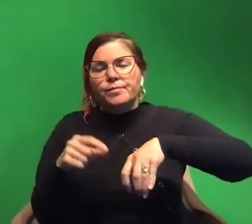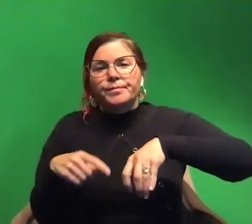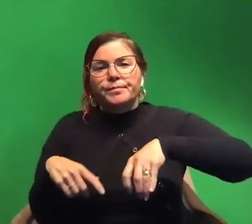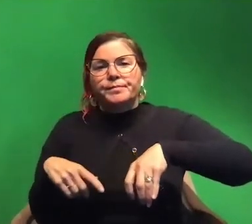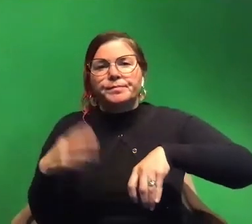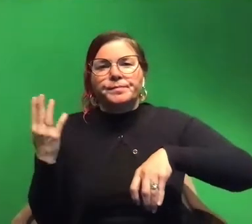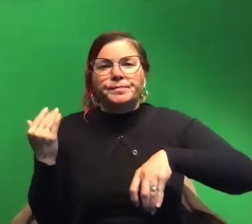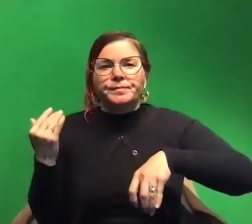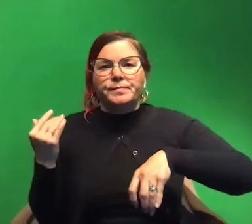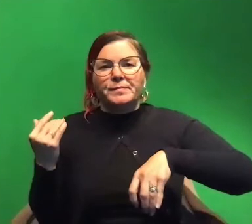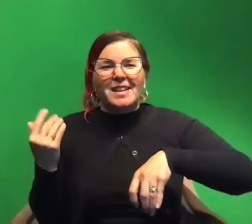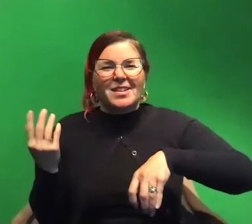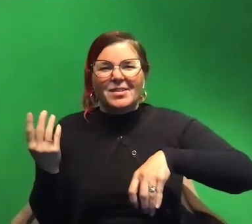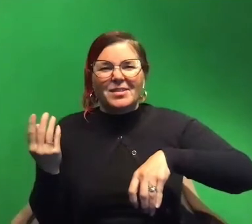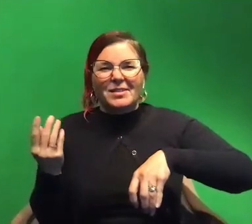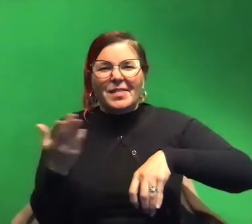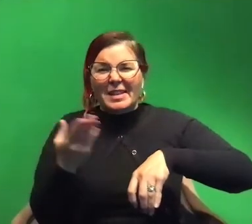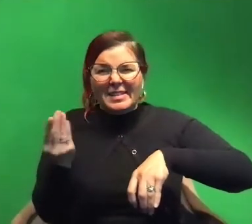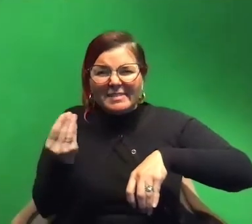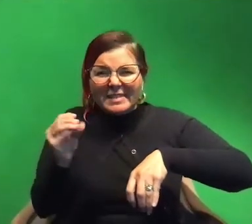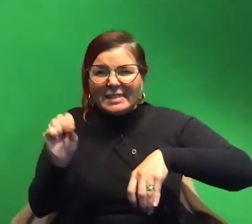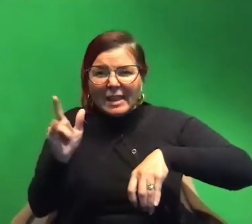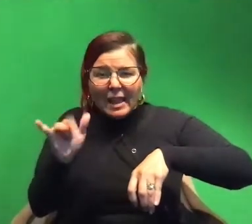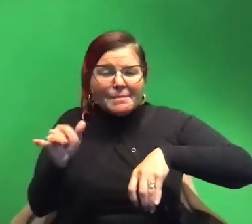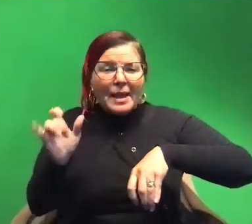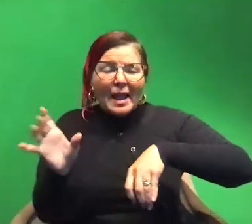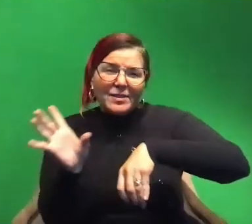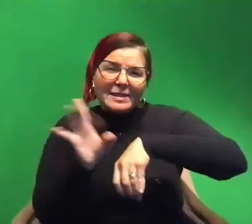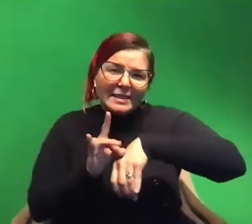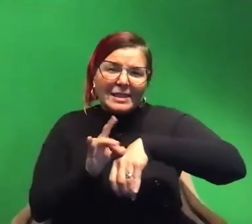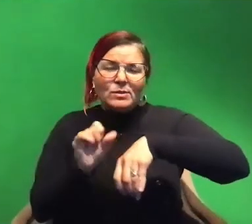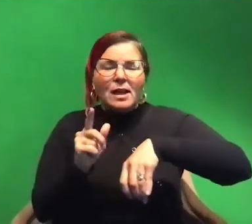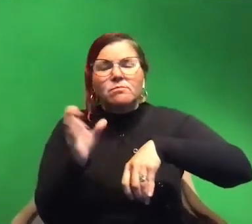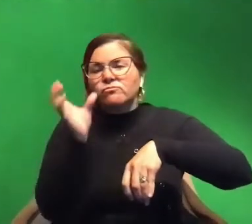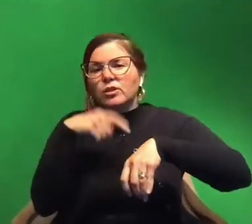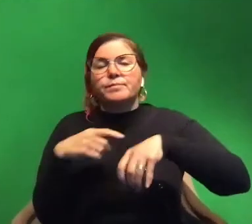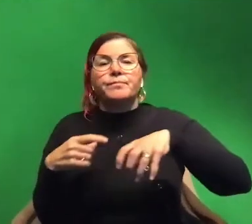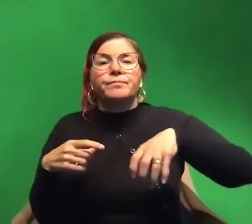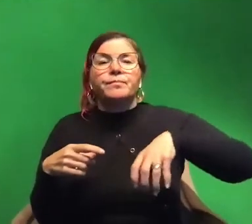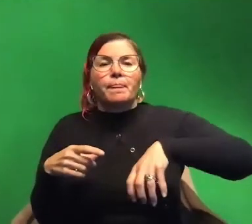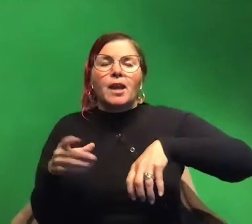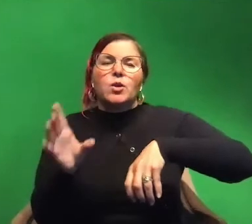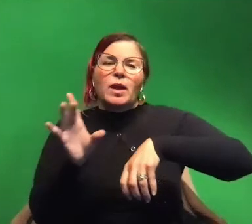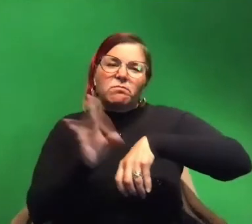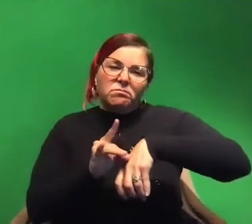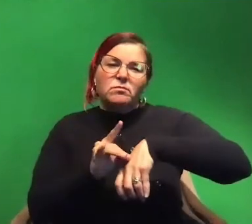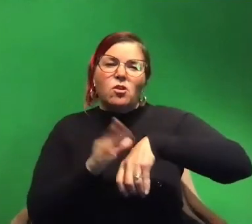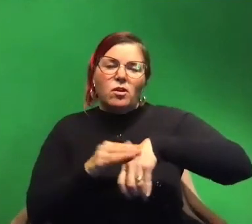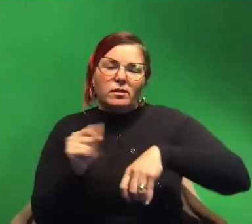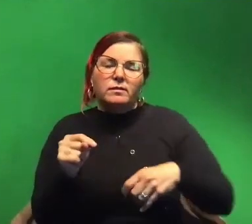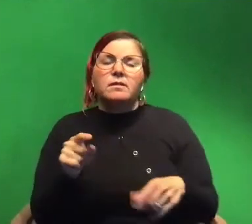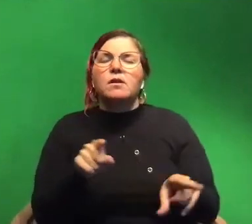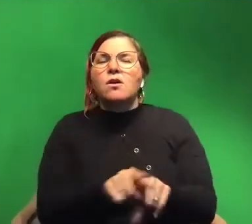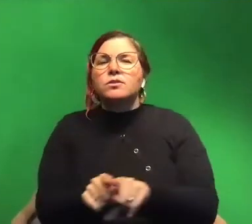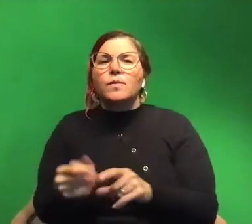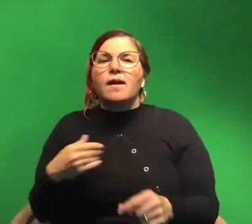it's just like it's things are slimy and you needed to be able to stick to slime it's very strange and then you can glue stuff to it there's also these little things